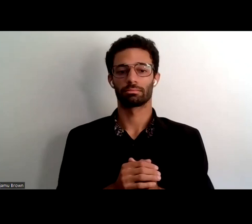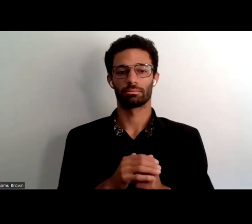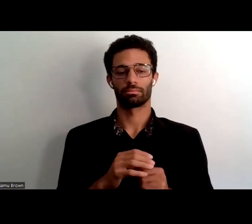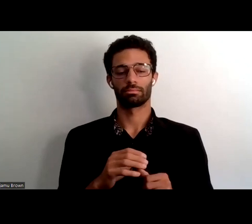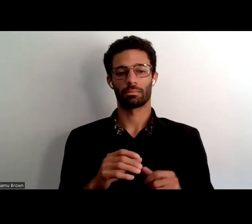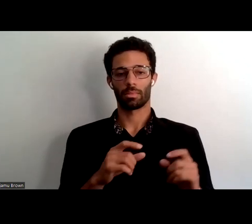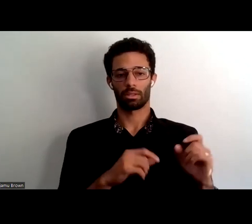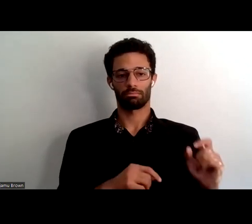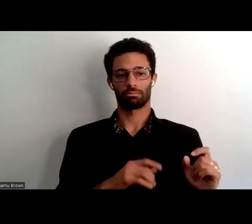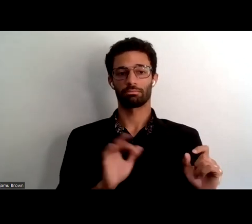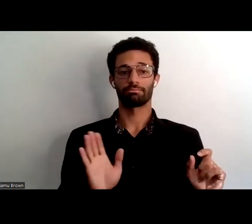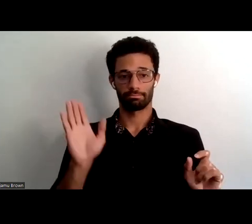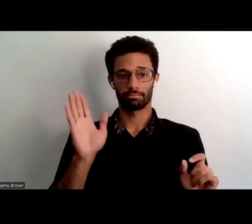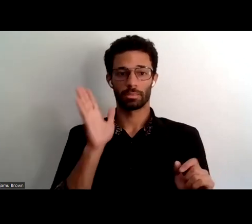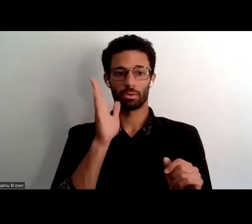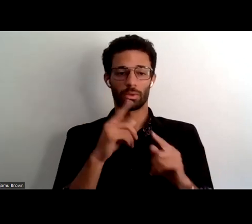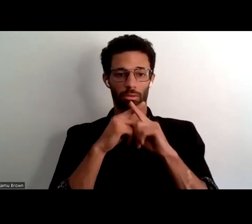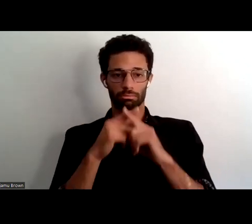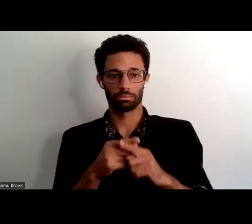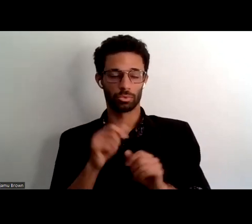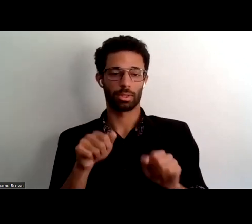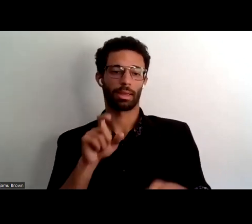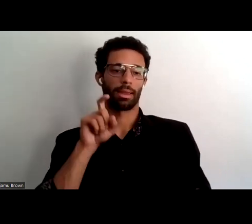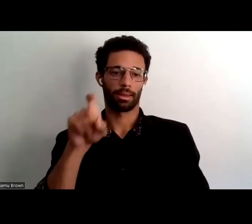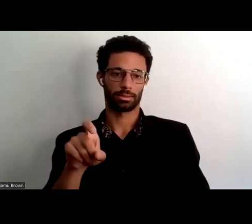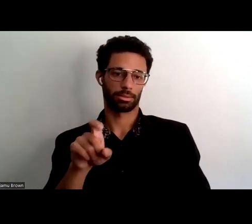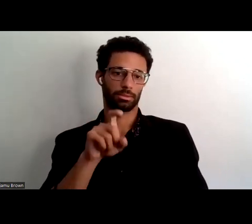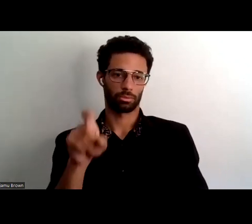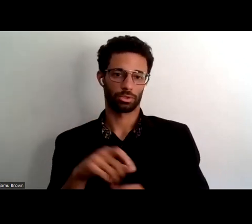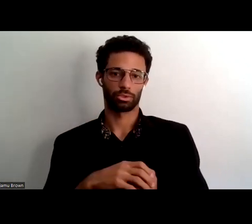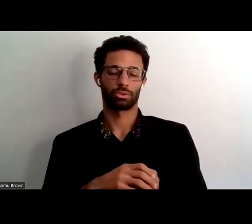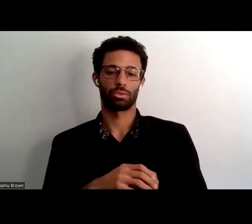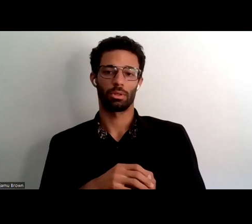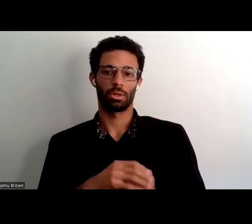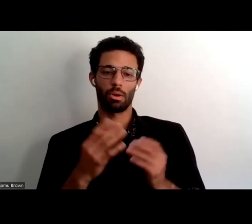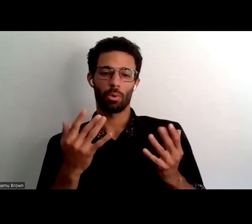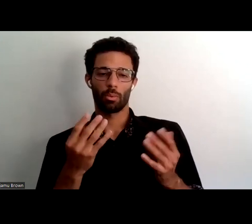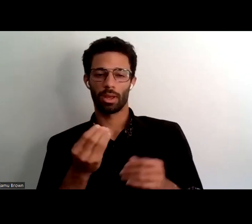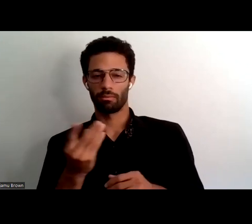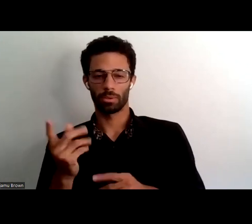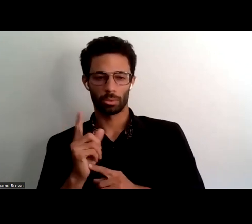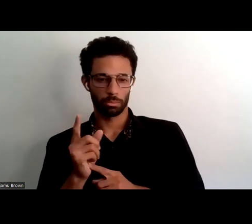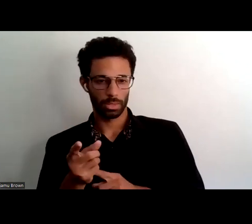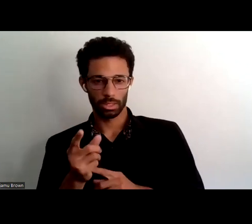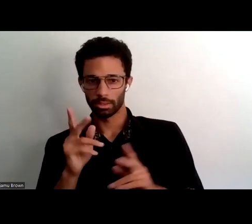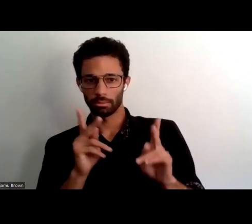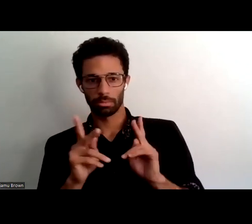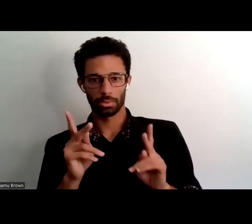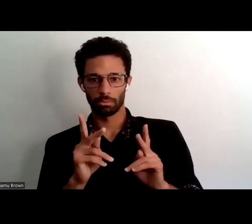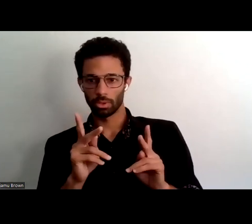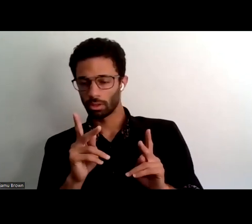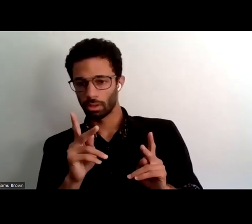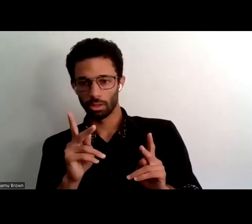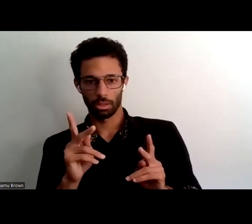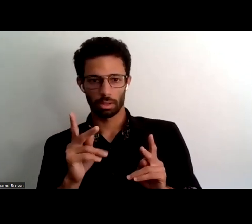unmute your microphone so you can ask your question live um so we'll just wait a couple minutes as folks may be tapping on the raise hand